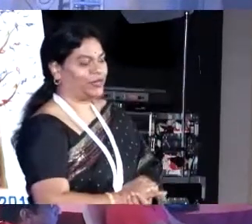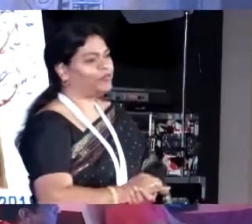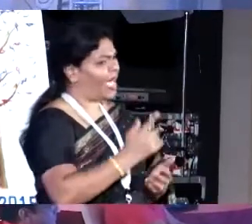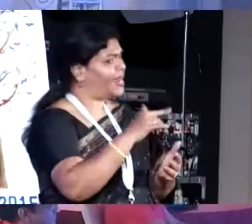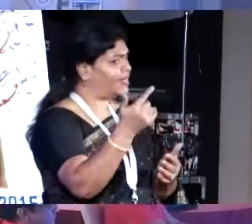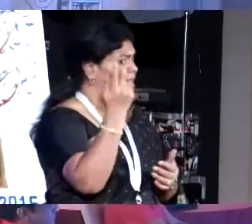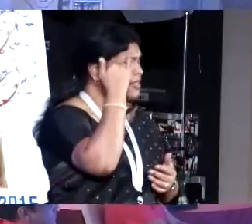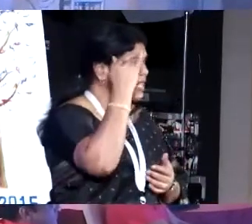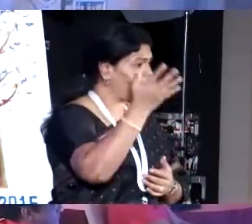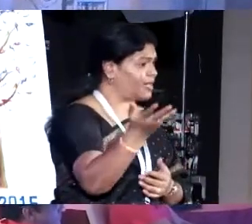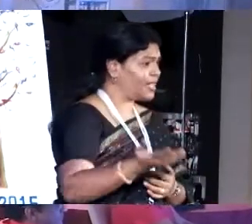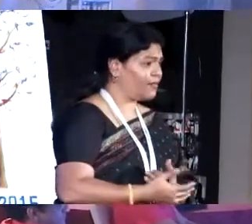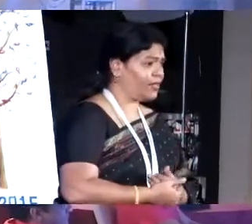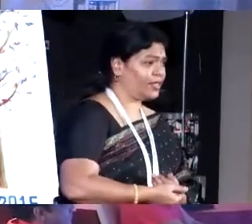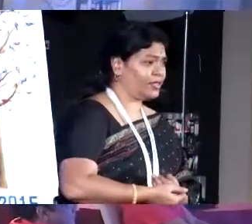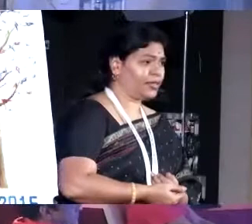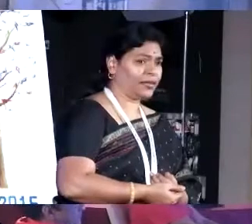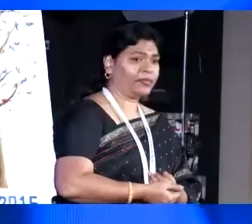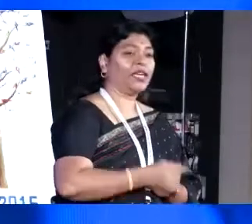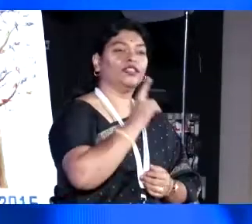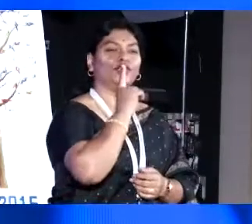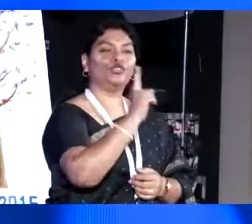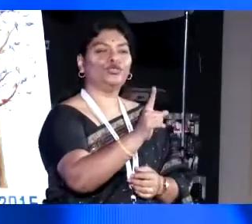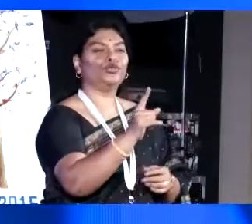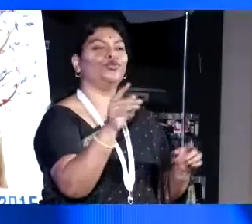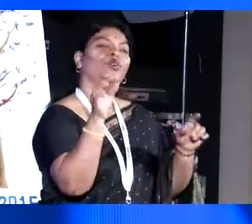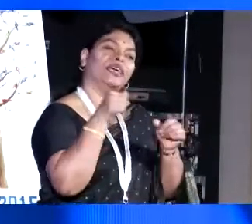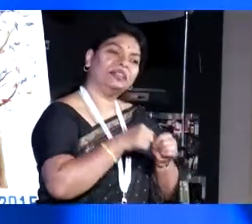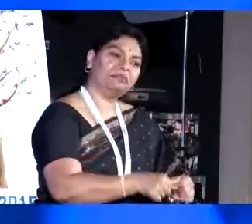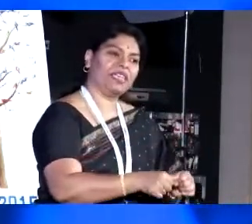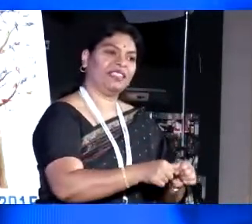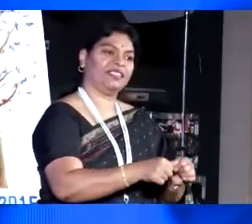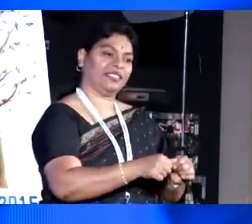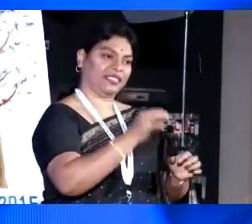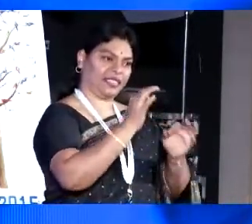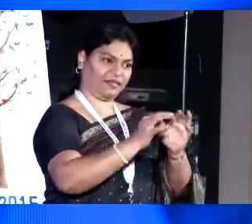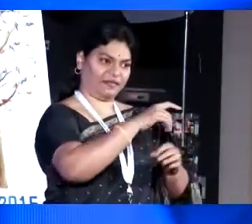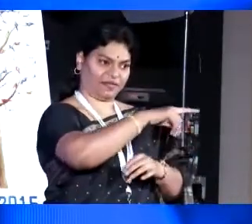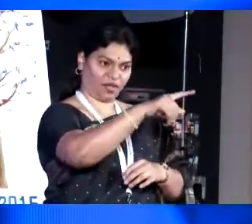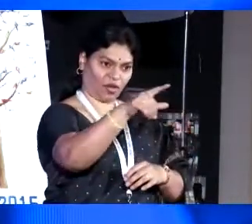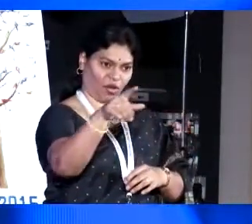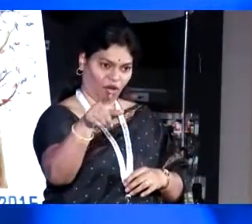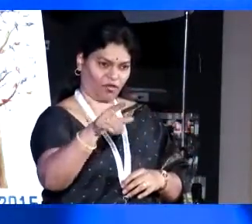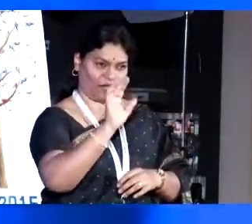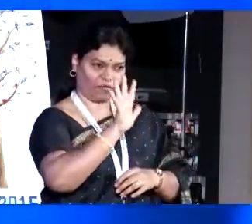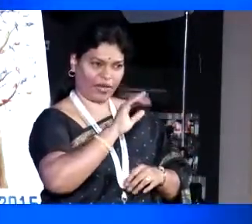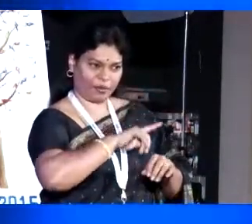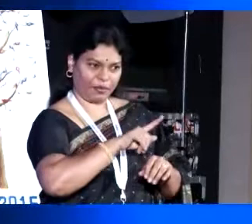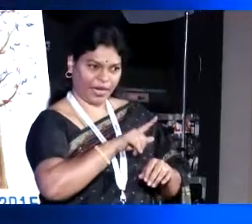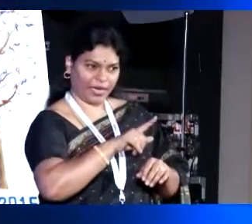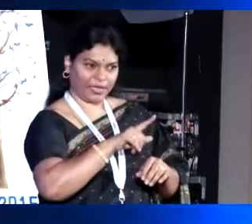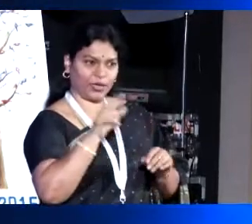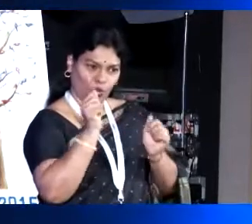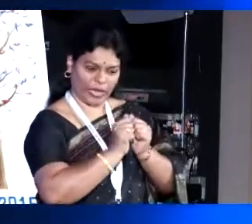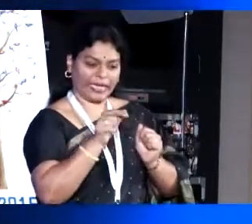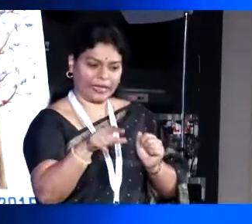anything else? So, the fact remains that if I leave all of you for maybe next 5 minutes with